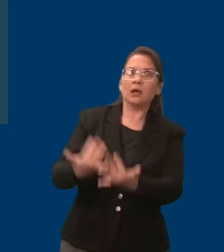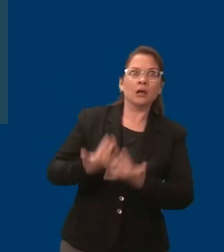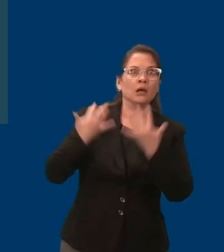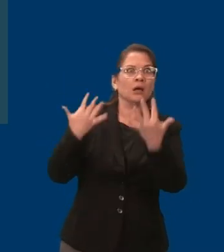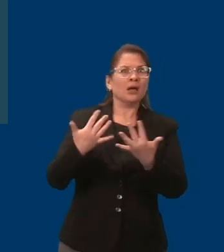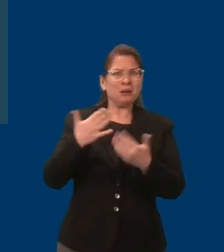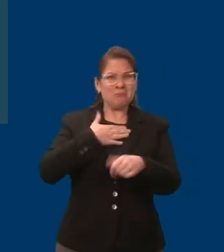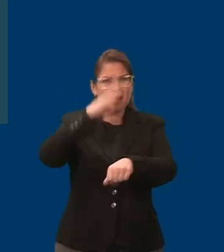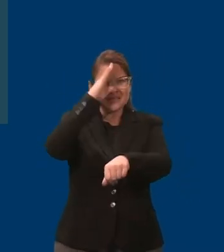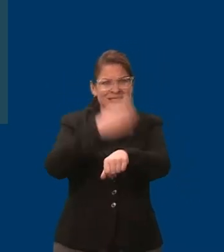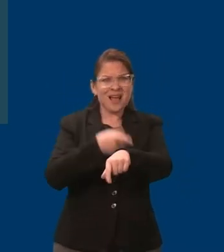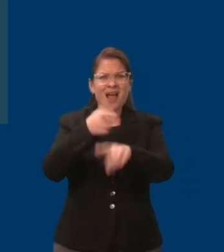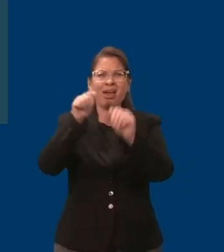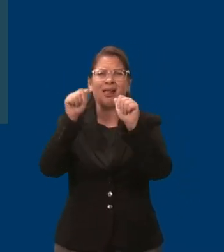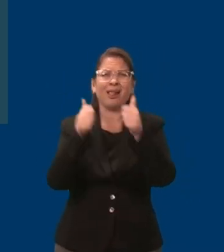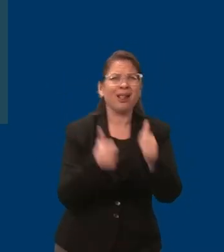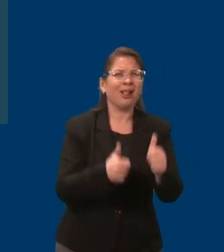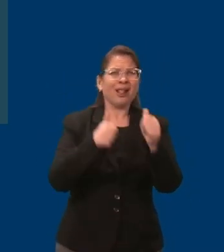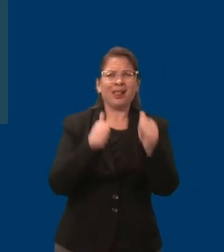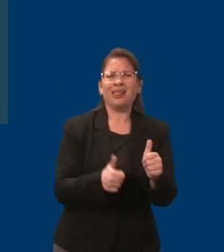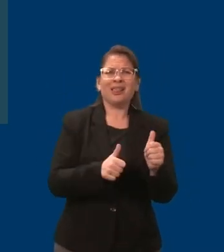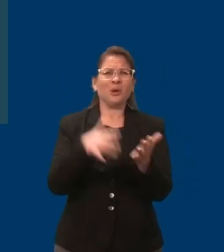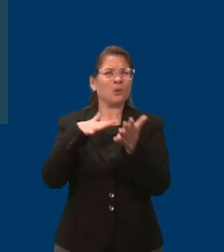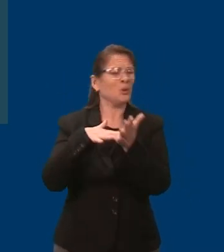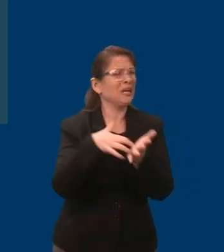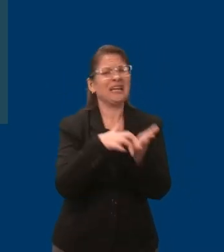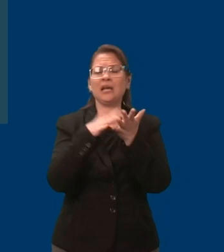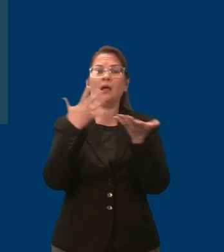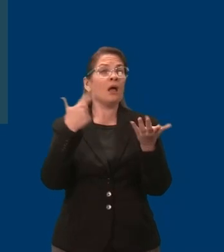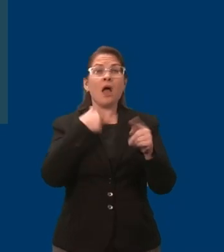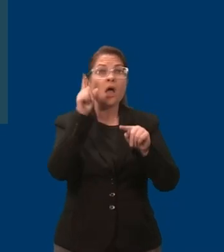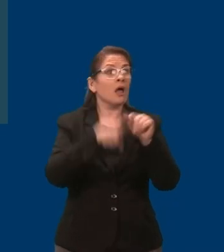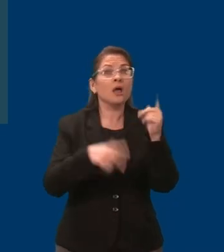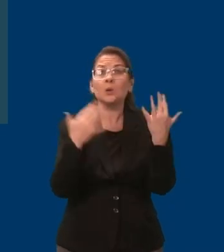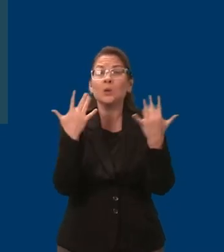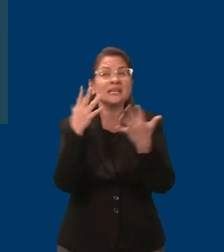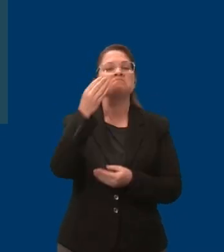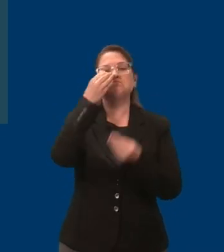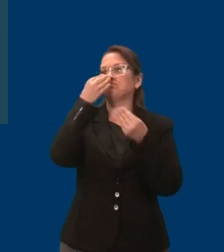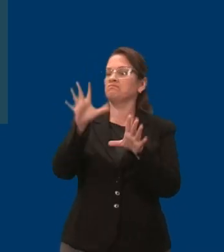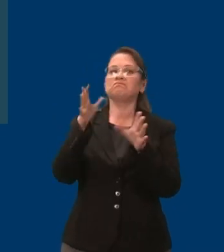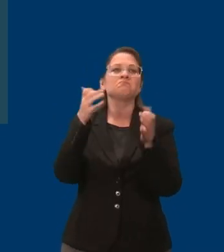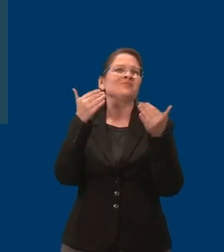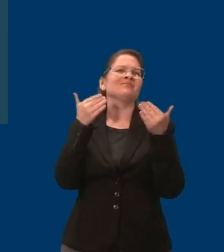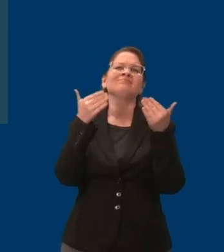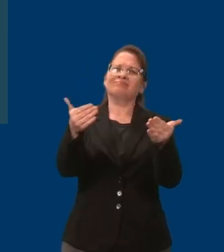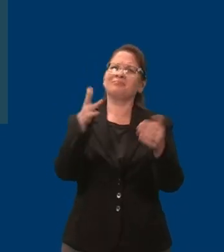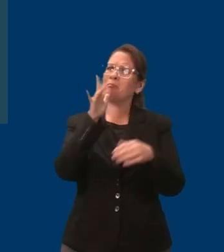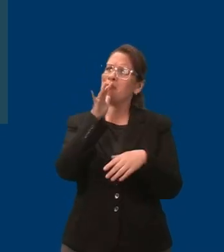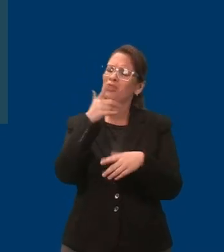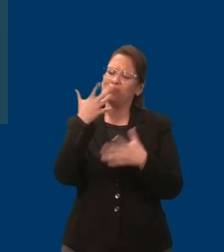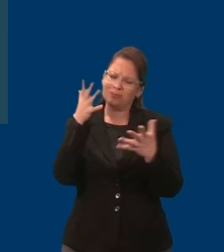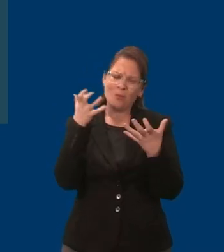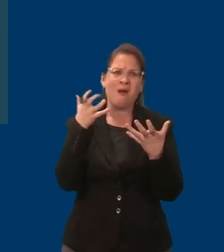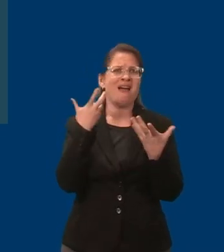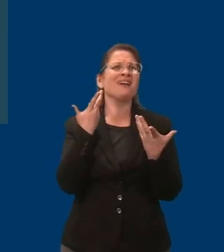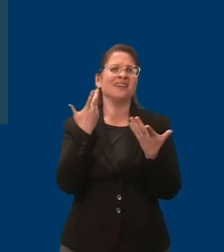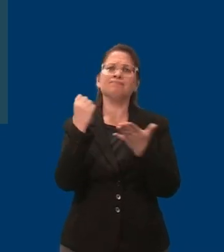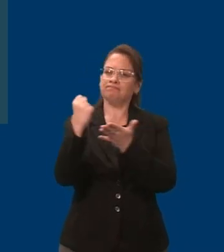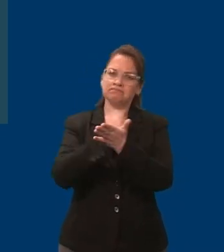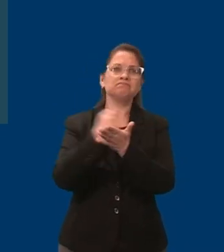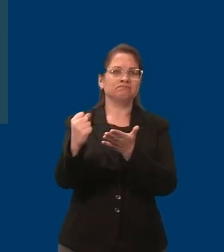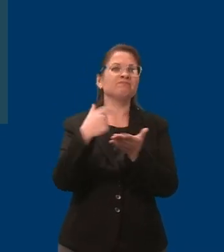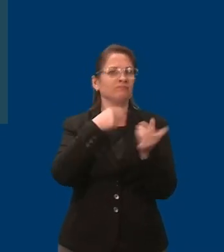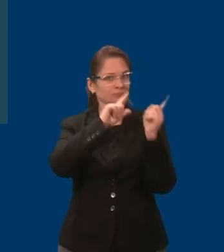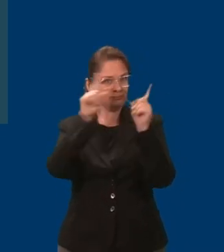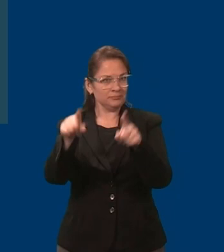I knew I could not wait the three to six weeks they said it could take for insurance to approve the appointment. They then told me the next available appointment was in